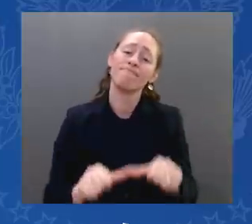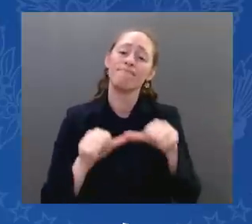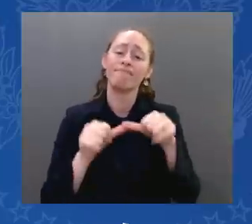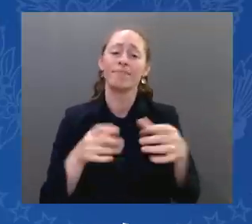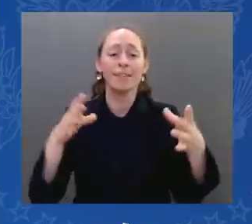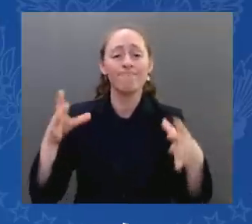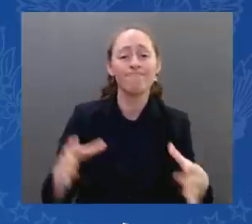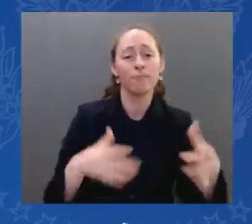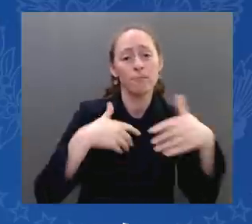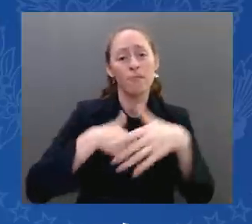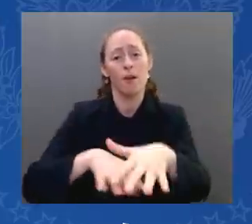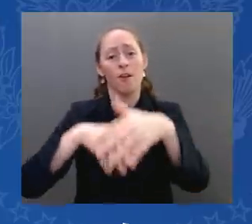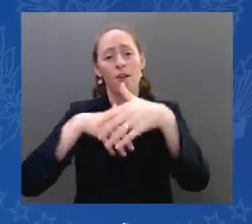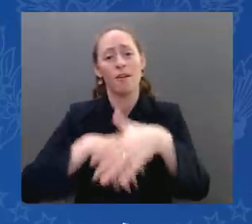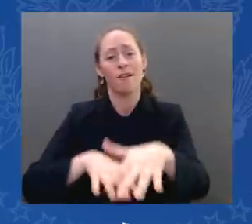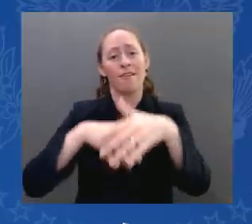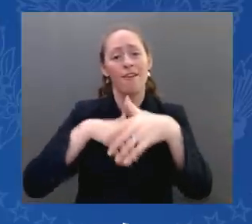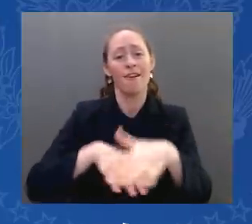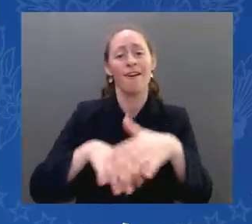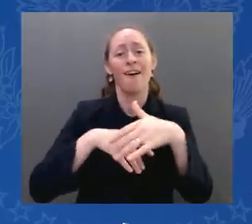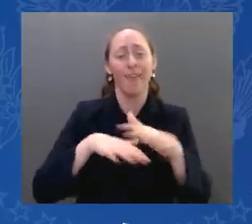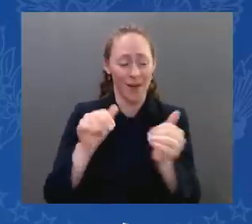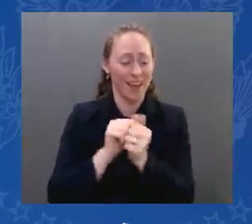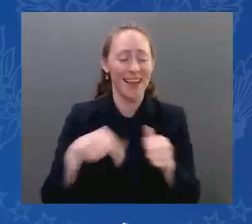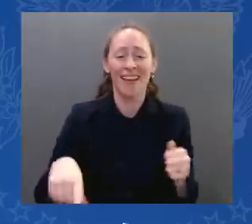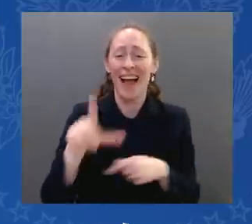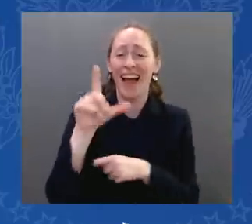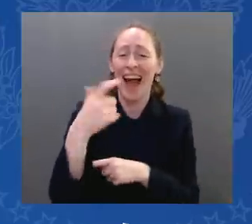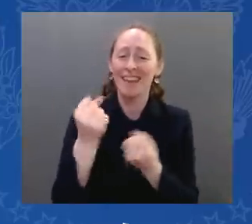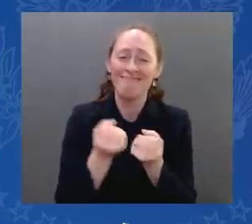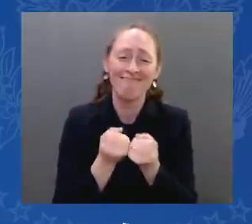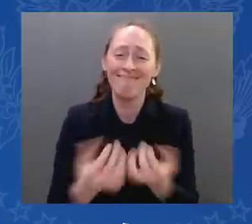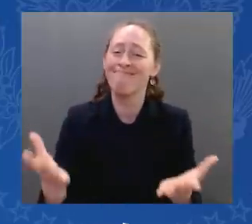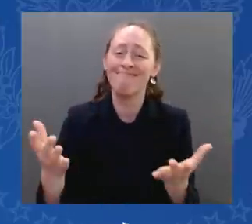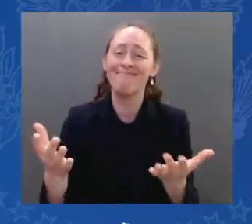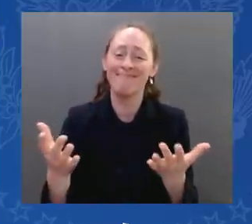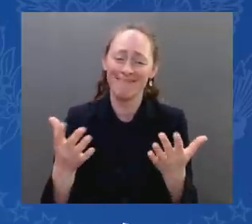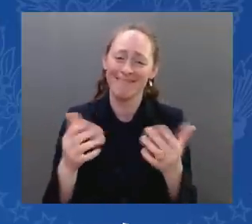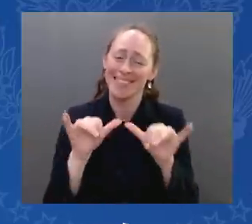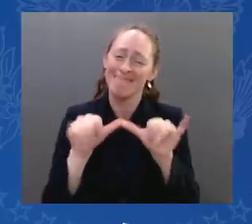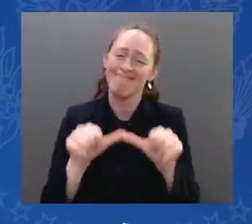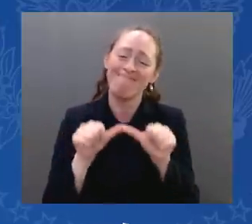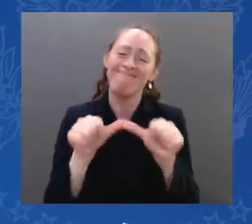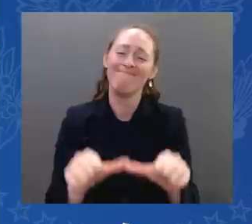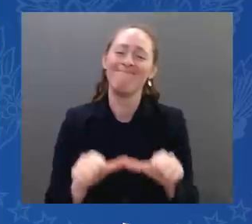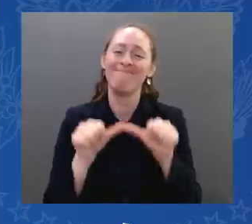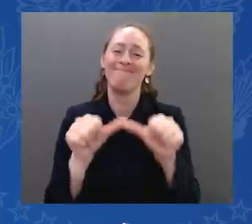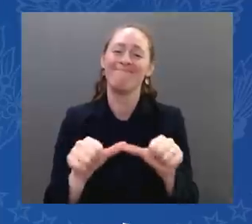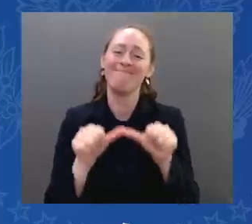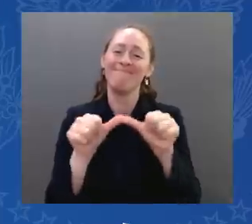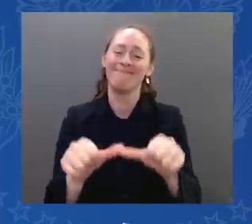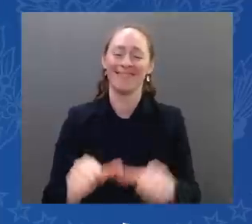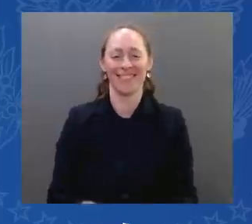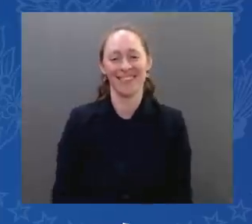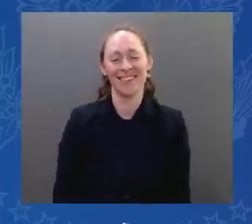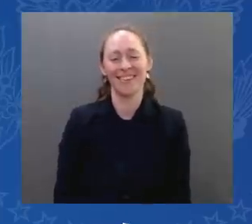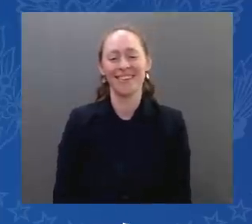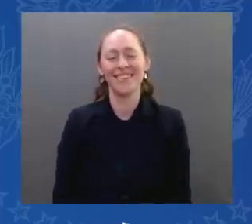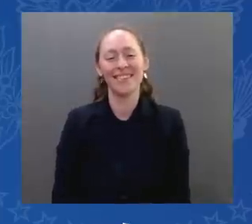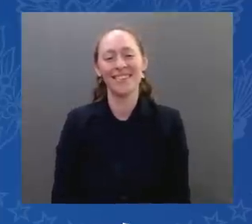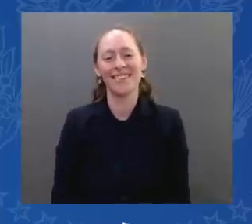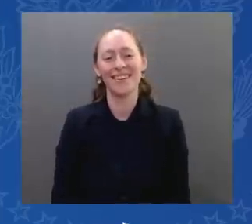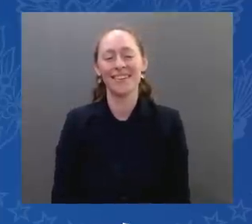Russia's unjustified invasion of Ukraine, with the Iranian nuclear threat becoming more dangerous, and with the threats of